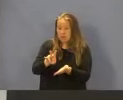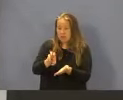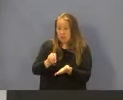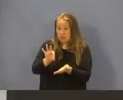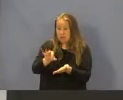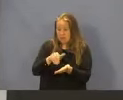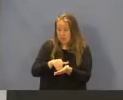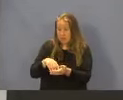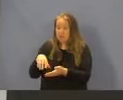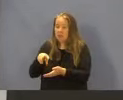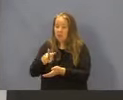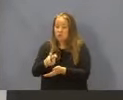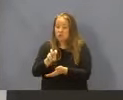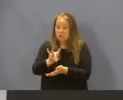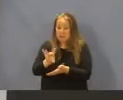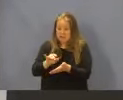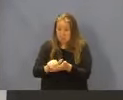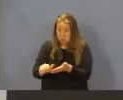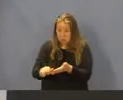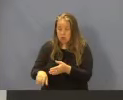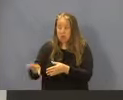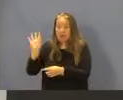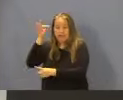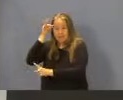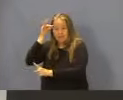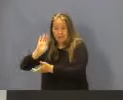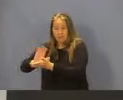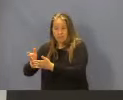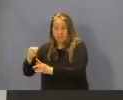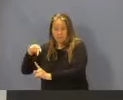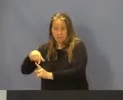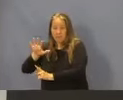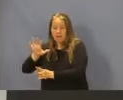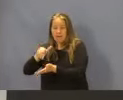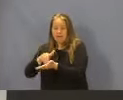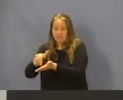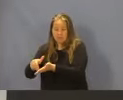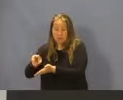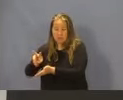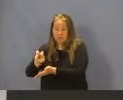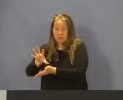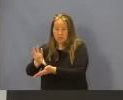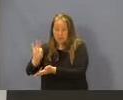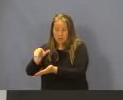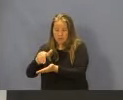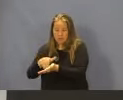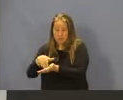,288, with federal funds of $5,259